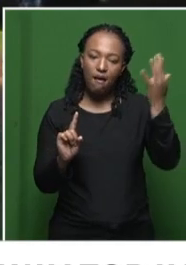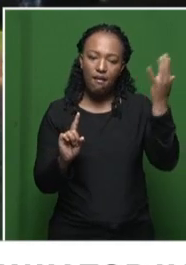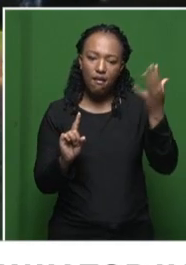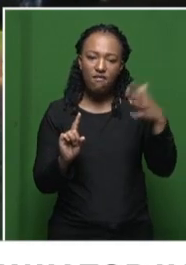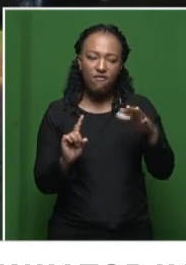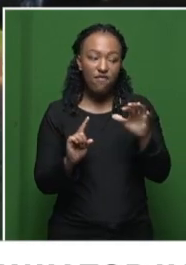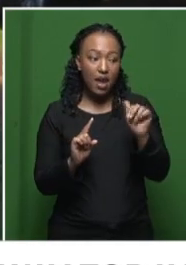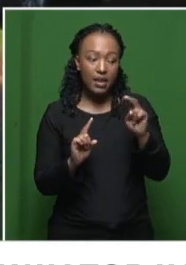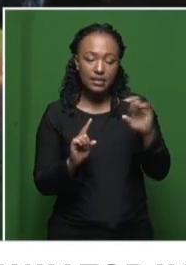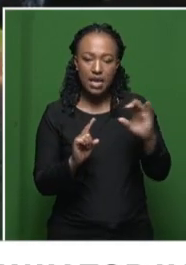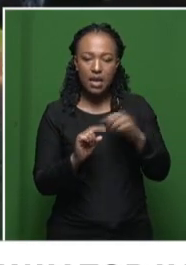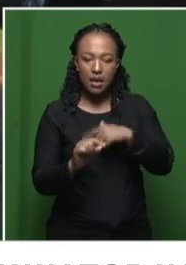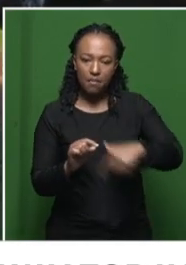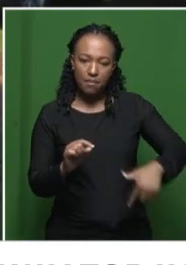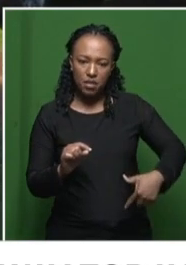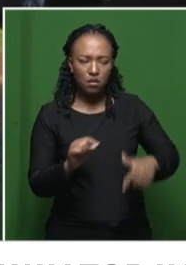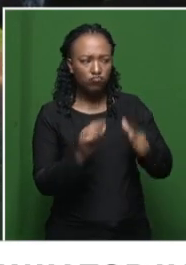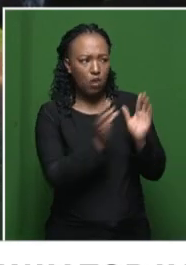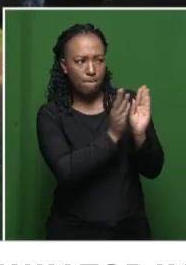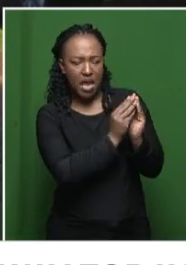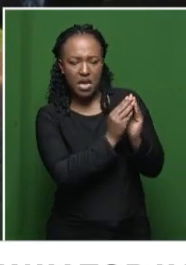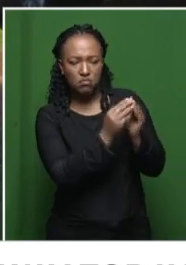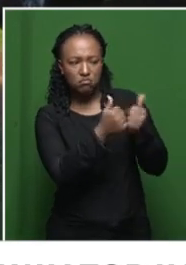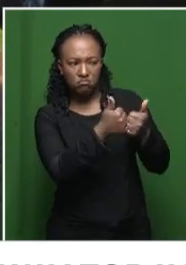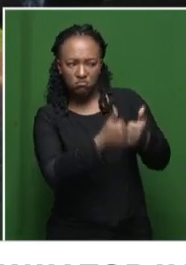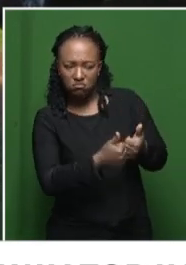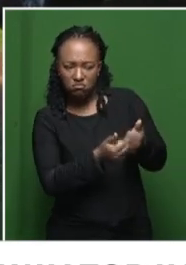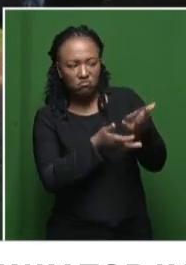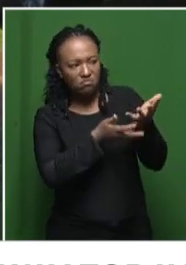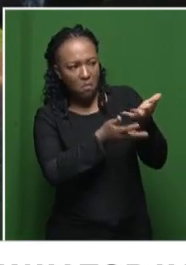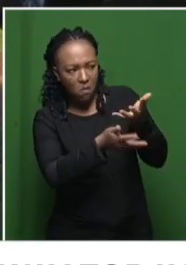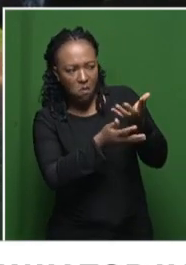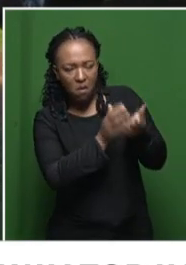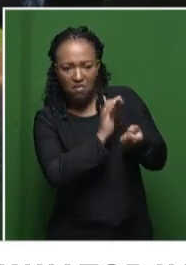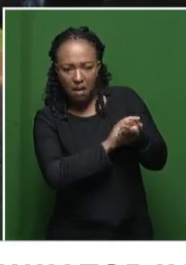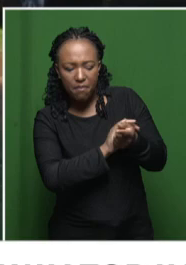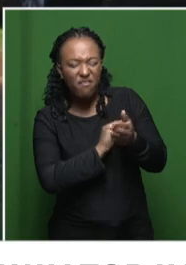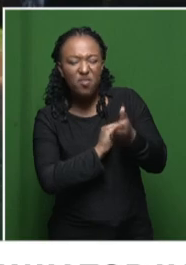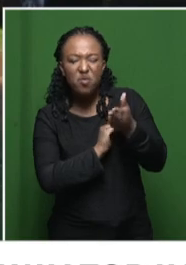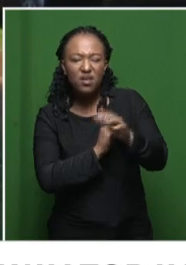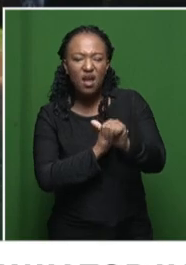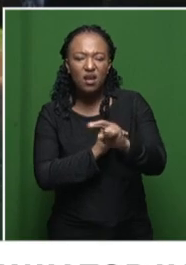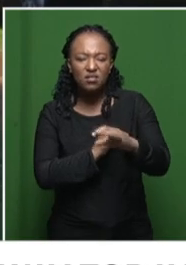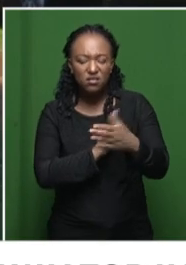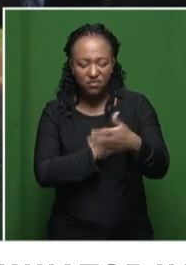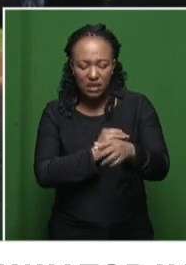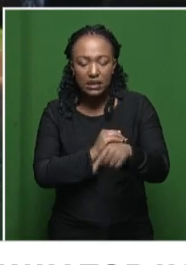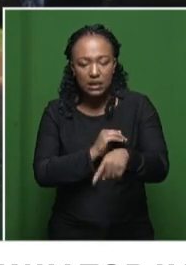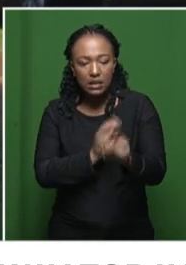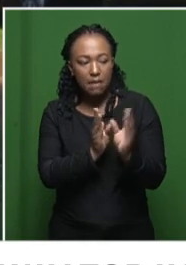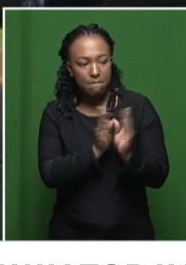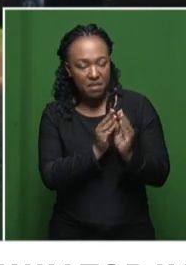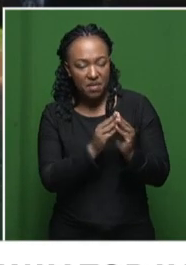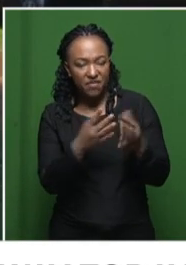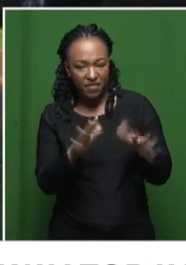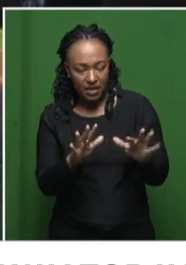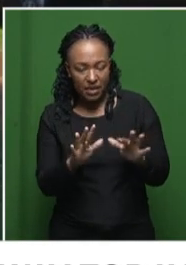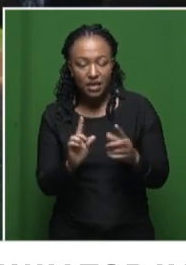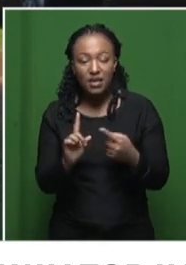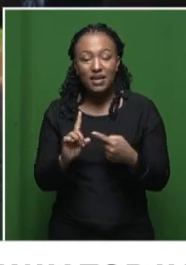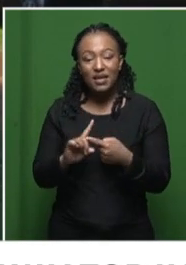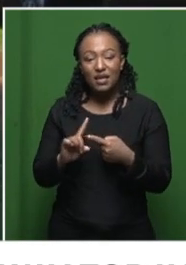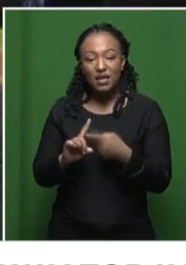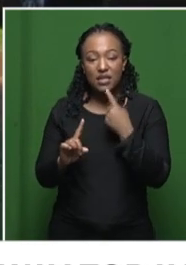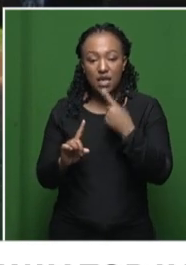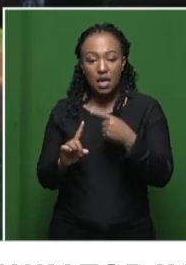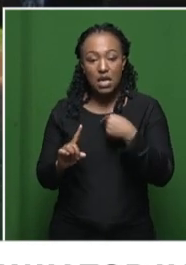ANC President Cyril Ramaphosa to iron out issues of what goes on in the future of the ANC. But he also alleged that those whom he